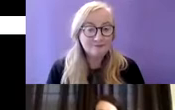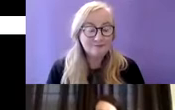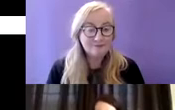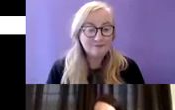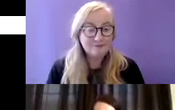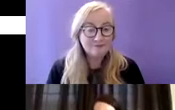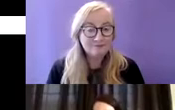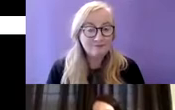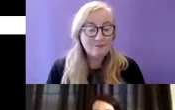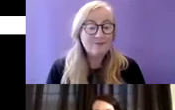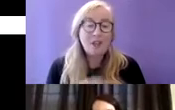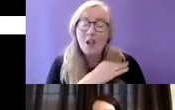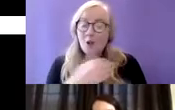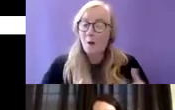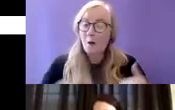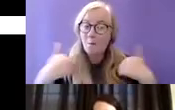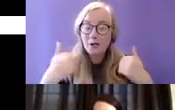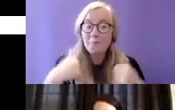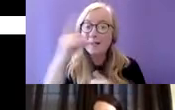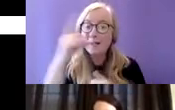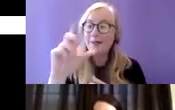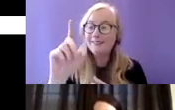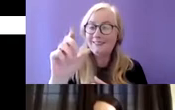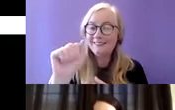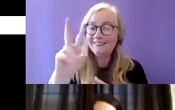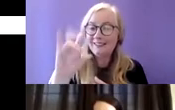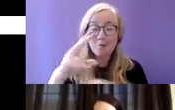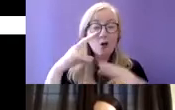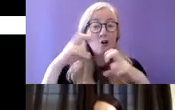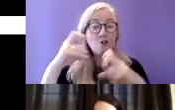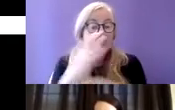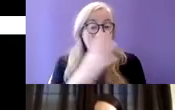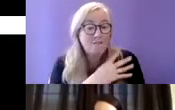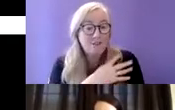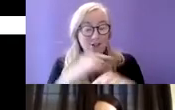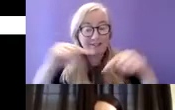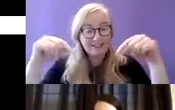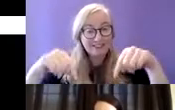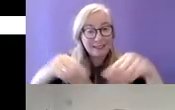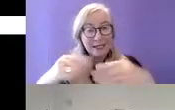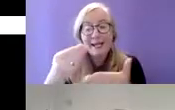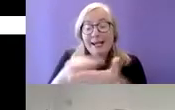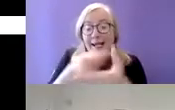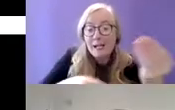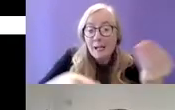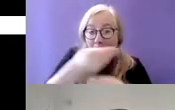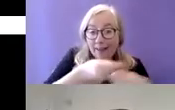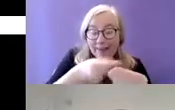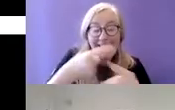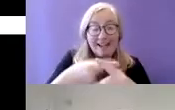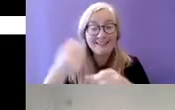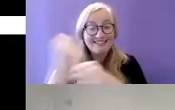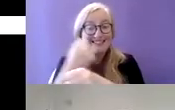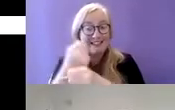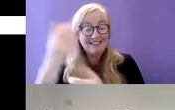good morning my name is David Hanlon research officer in the area of economics and statistics at the national